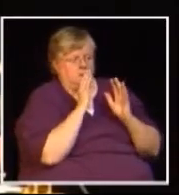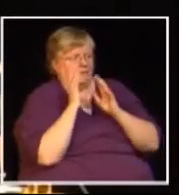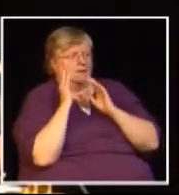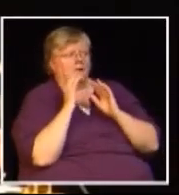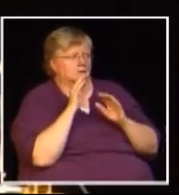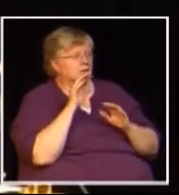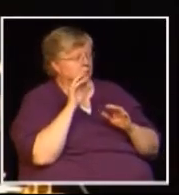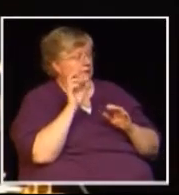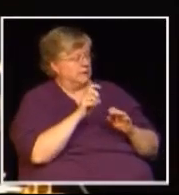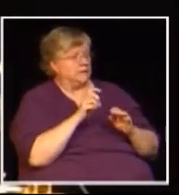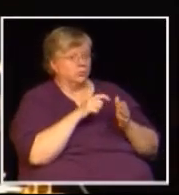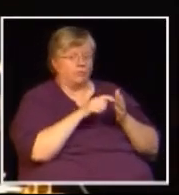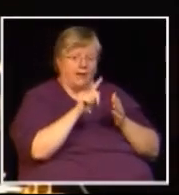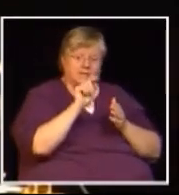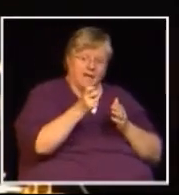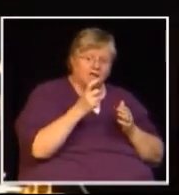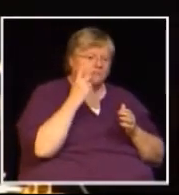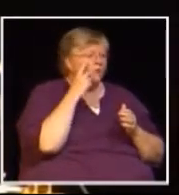those social services